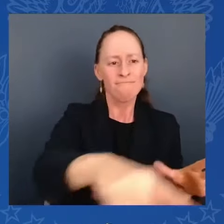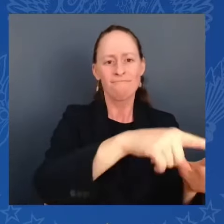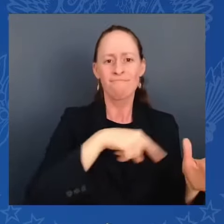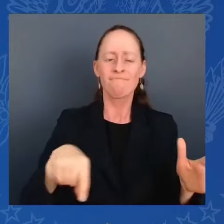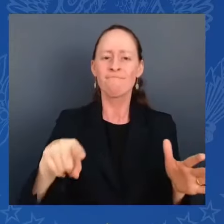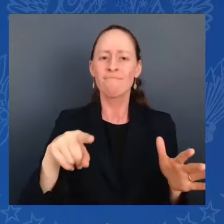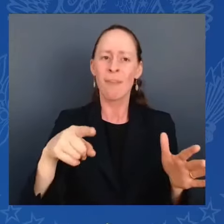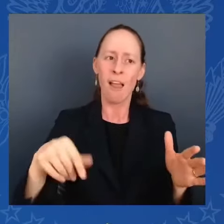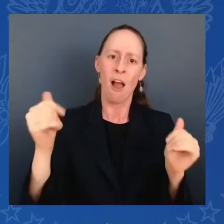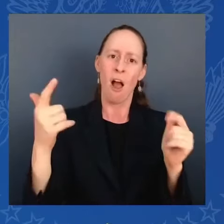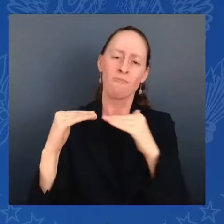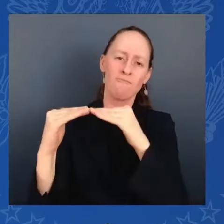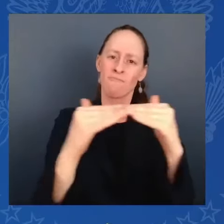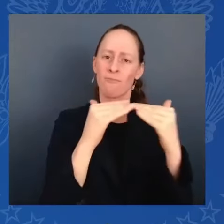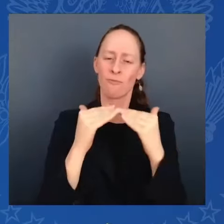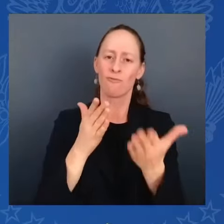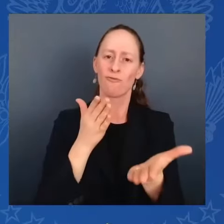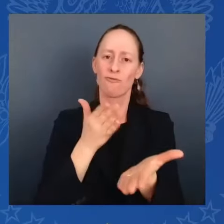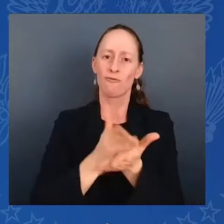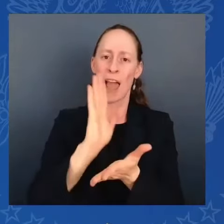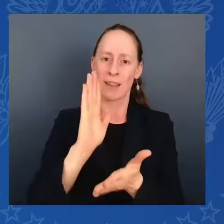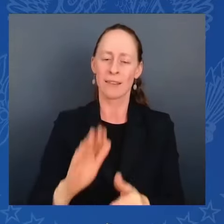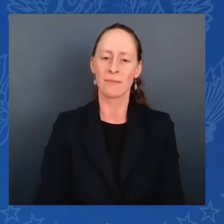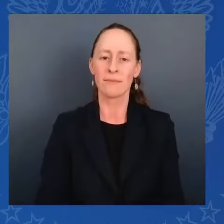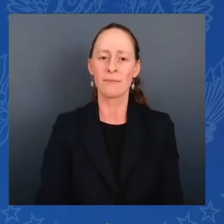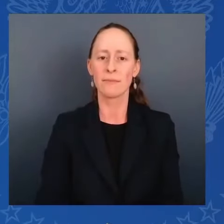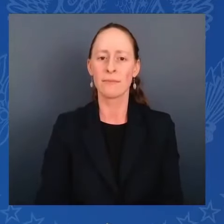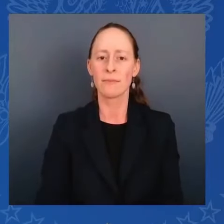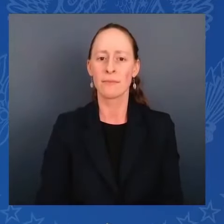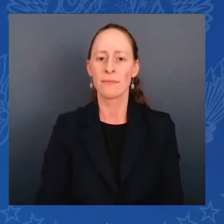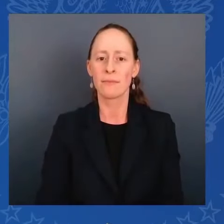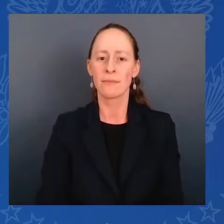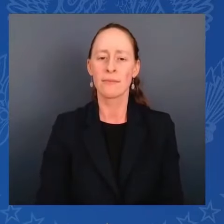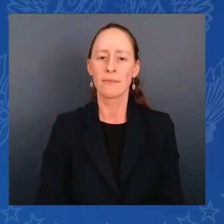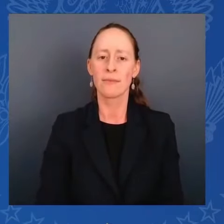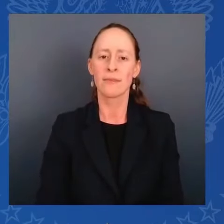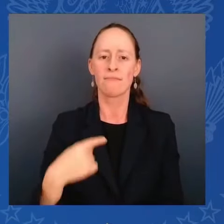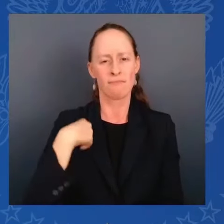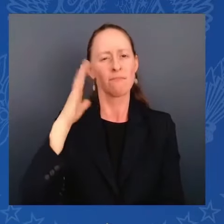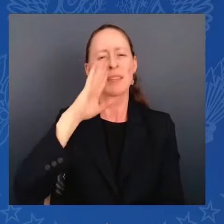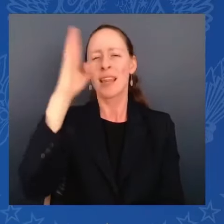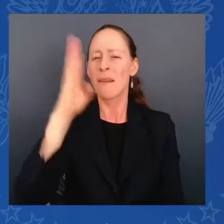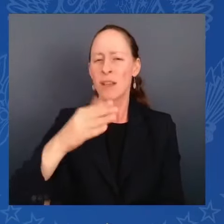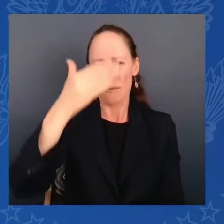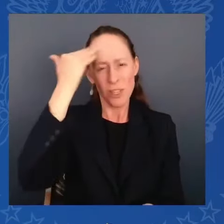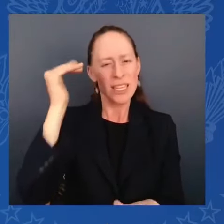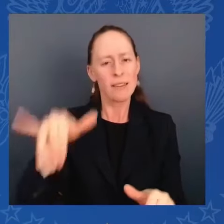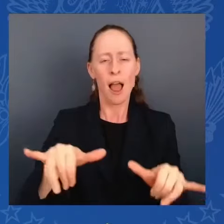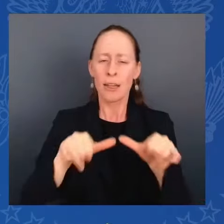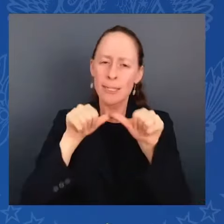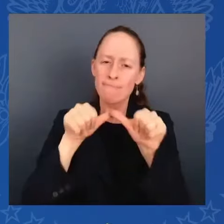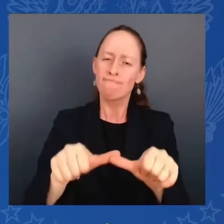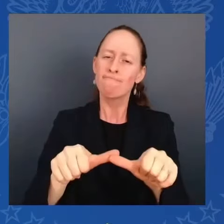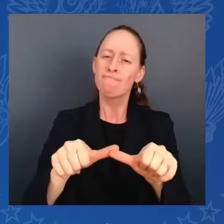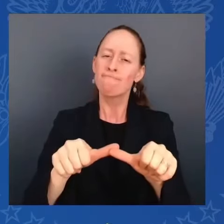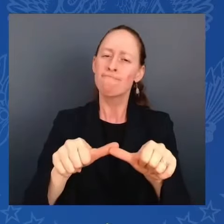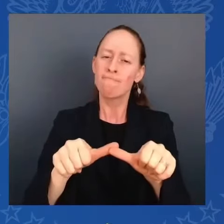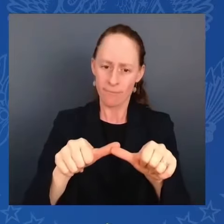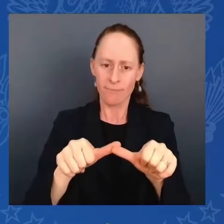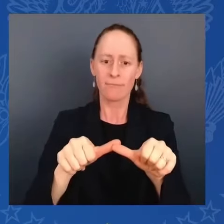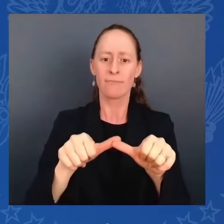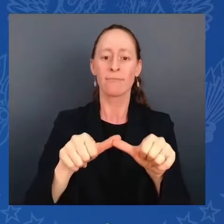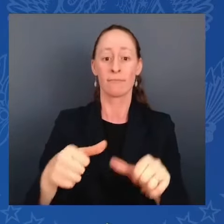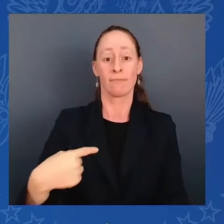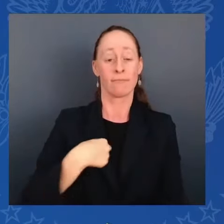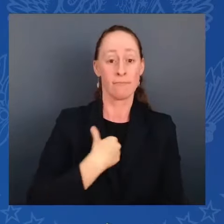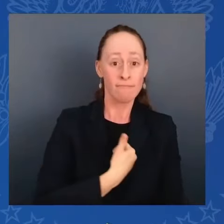And it's because of you. As your Commander-in-Chief, along with the Vice President of the Secretary of Defense, I want to thank you for your service and your